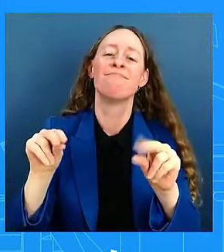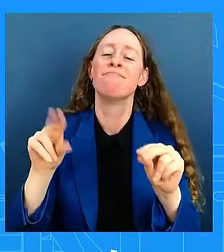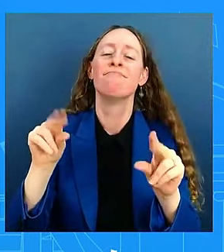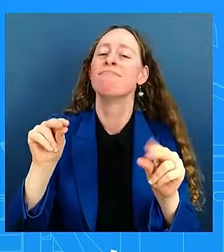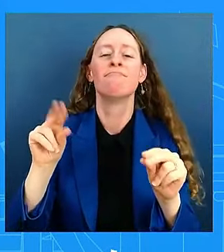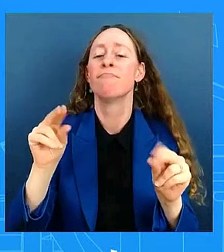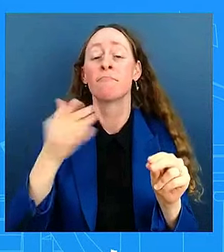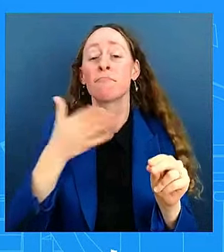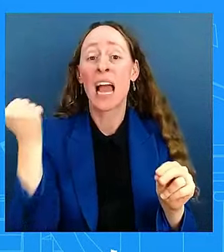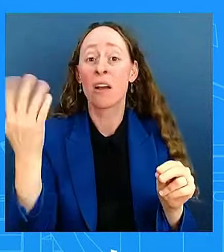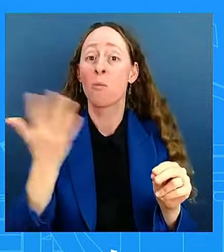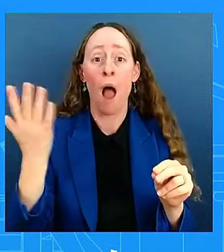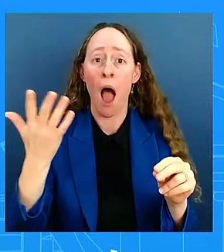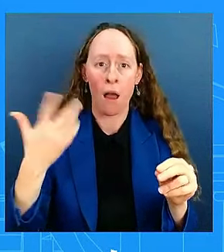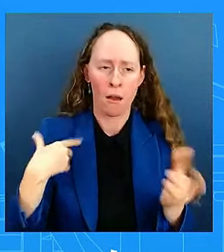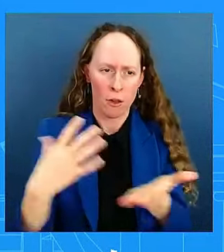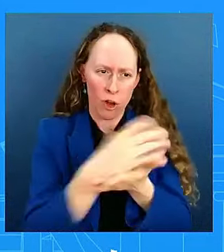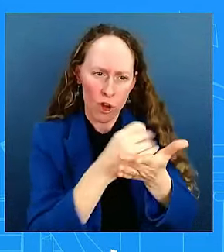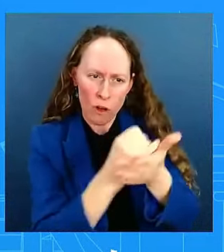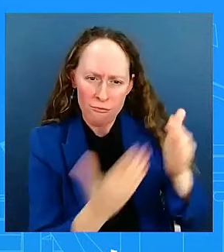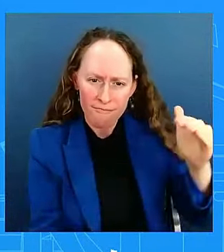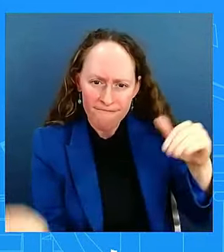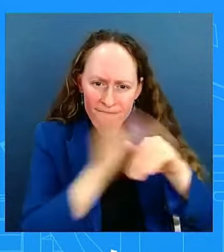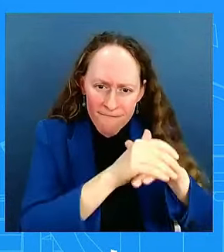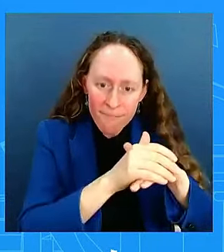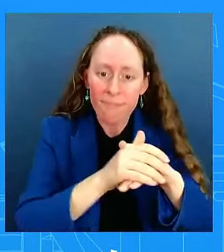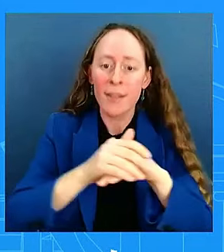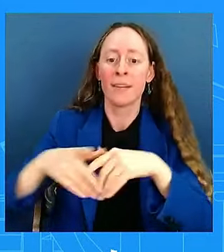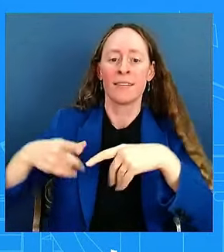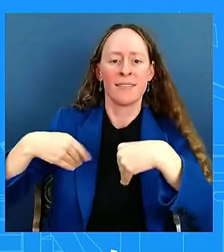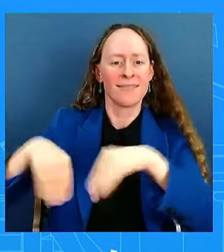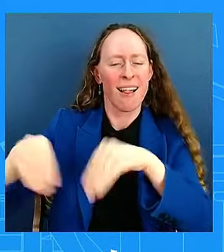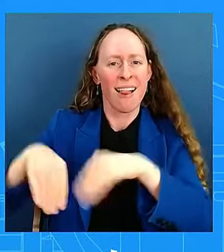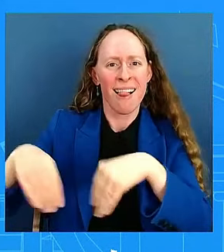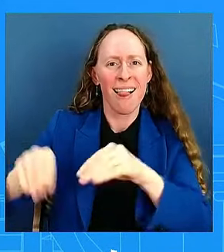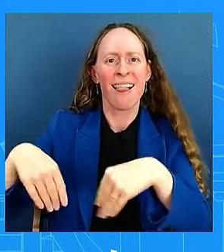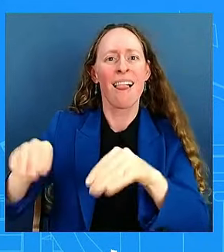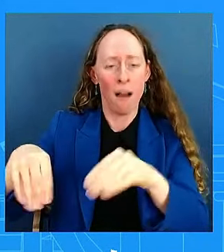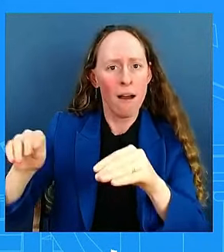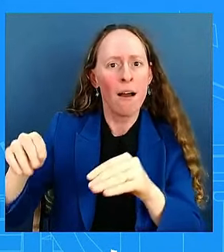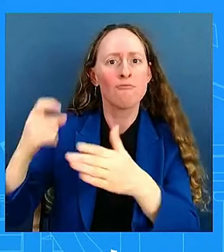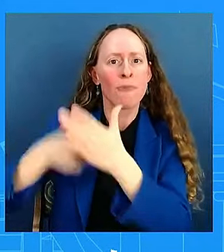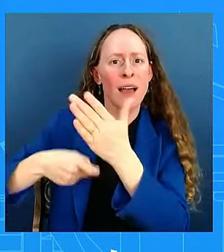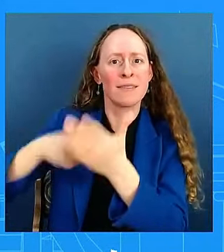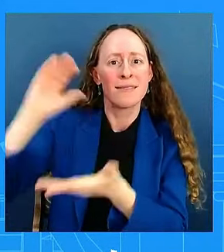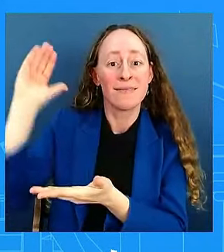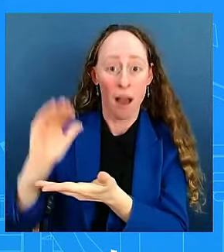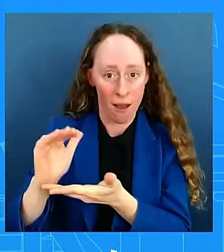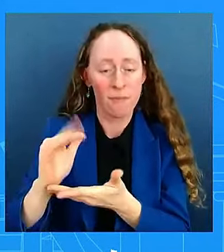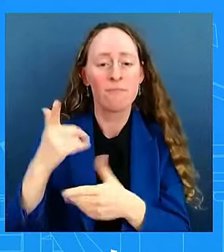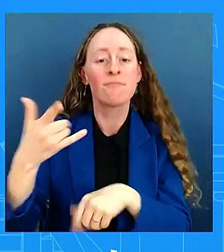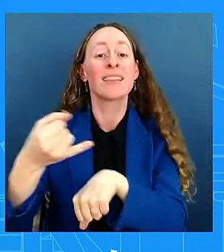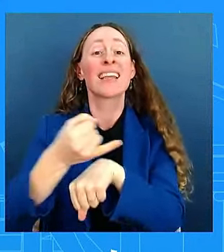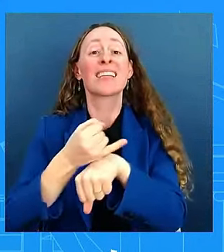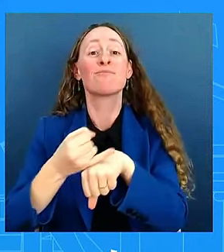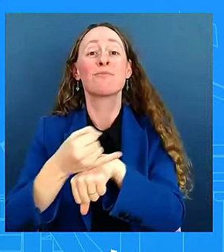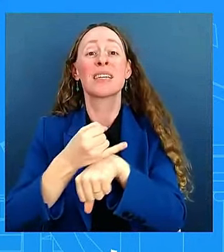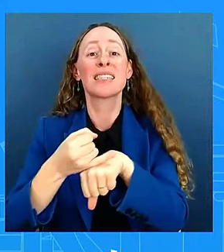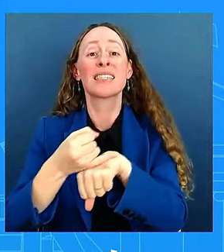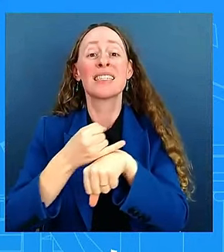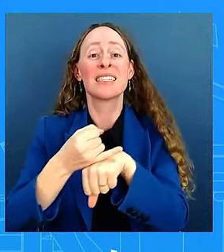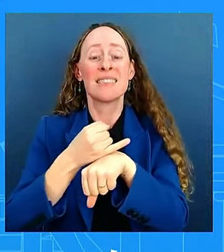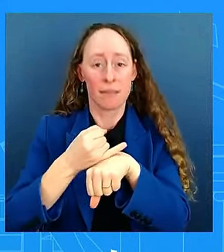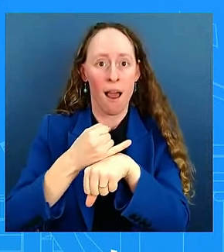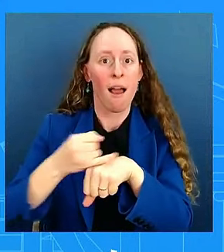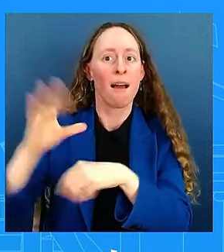Interest rates are down. Record 19 million new business applications have been filed for. The stock market continues